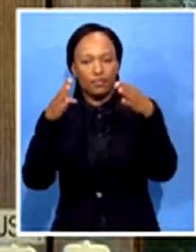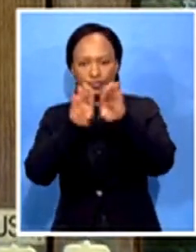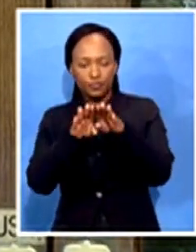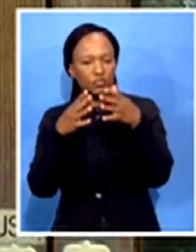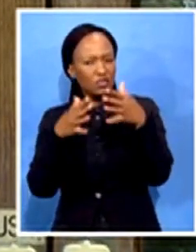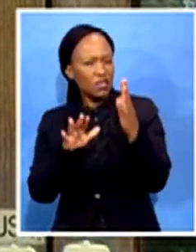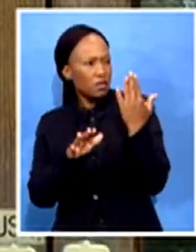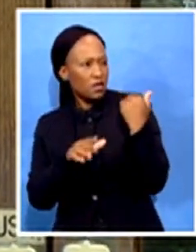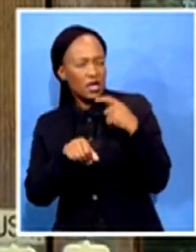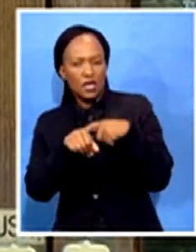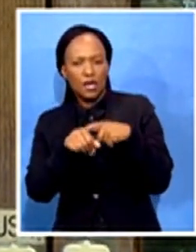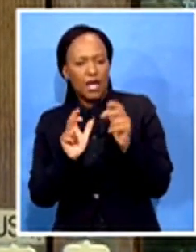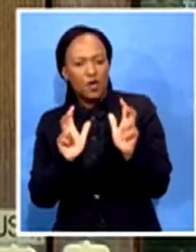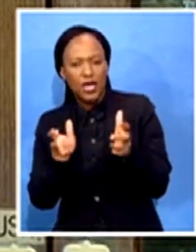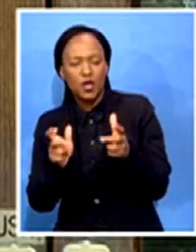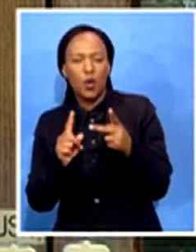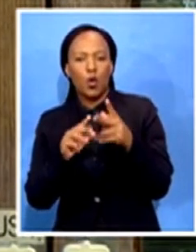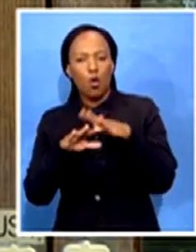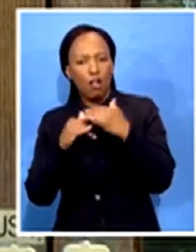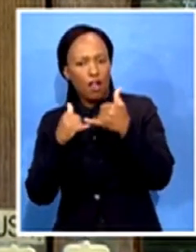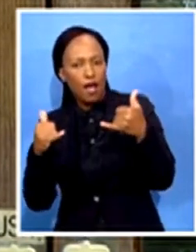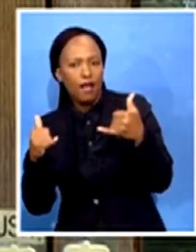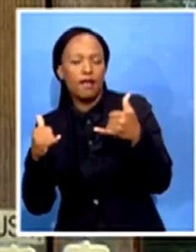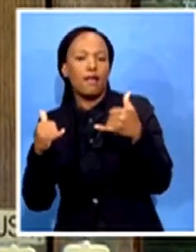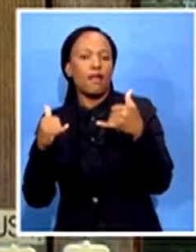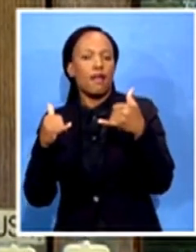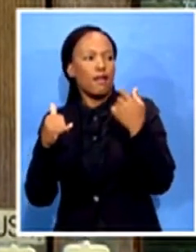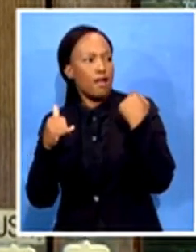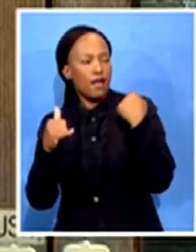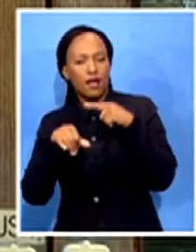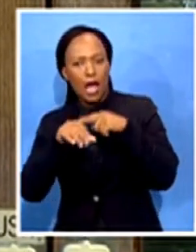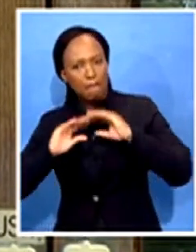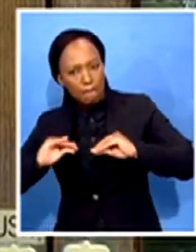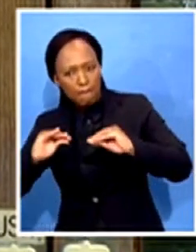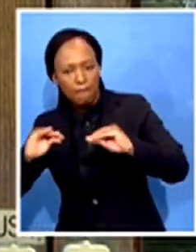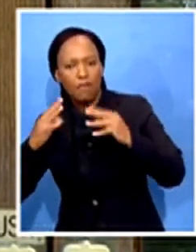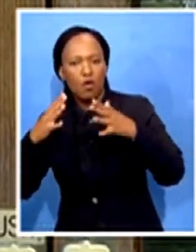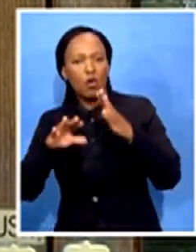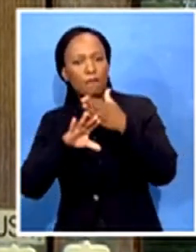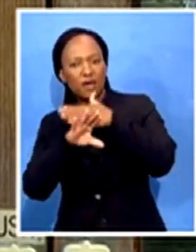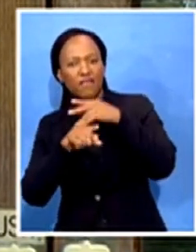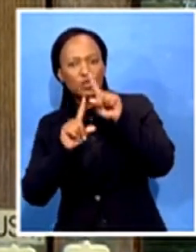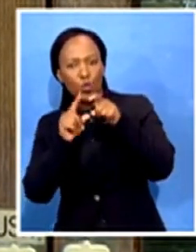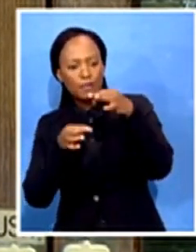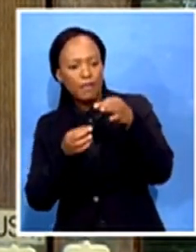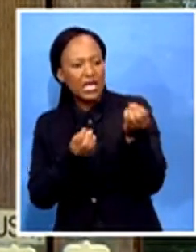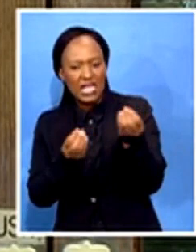broadcasts, we have given Elena some previous question papers. So, are confident that come